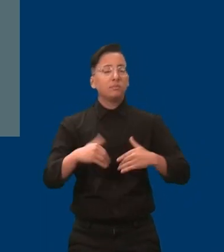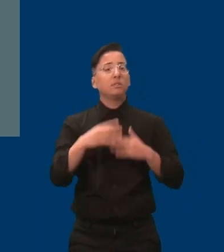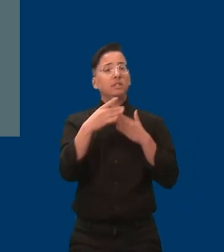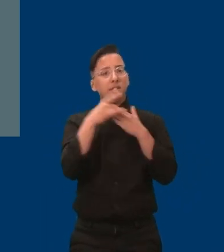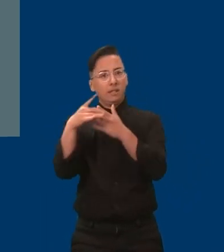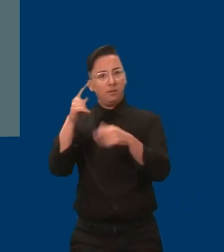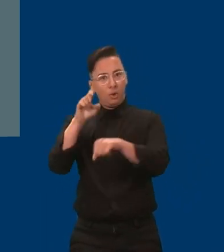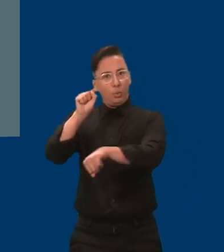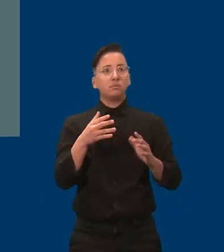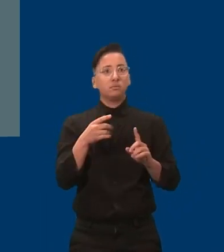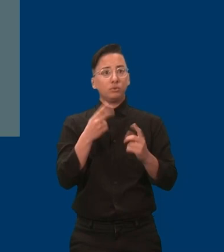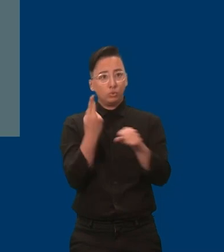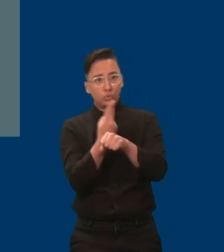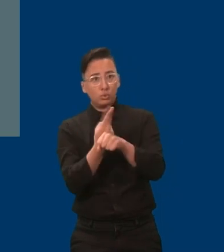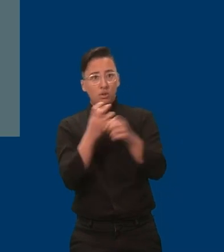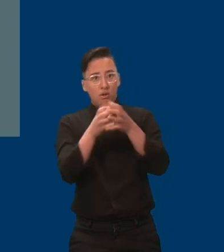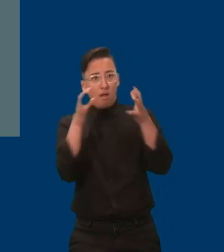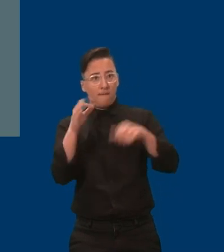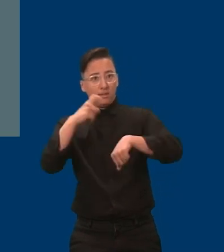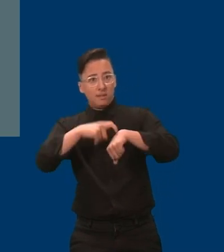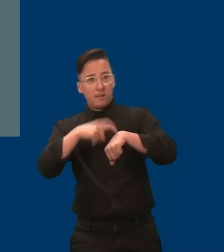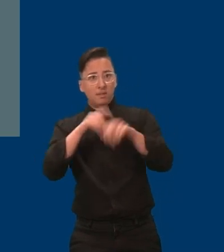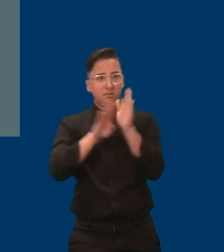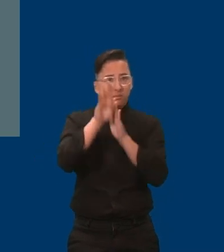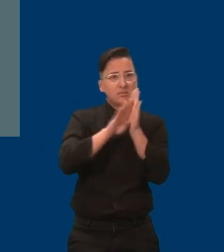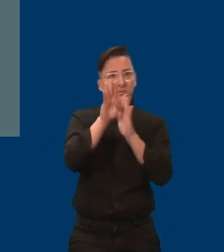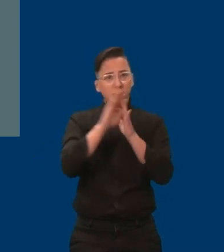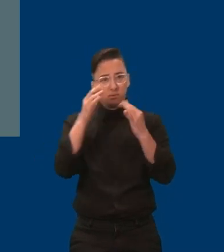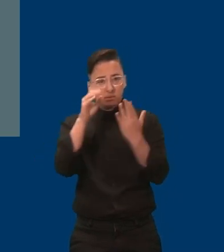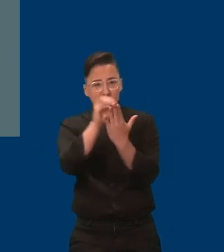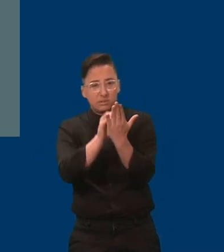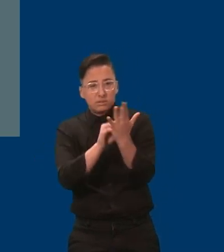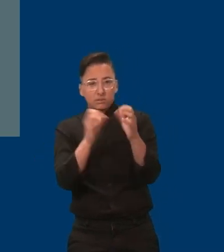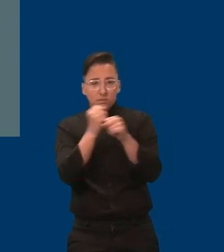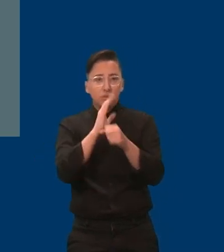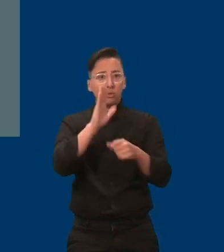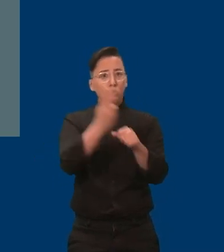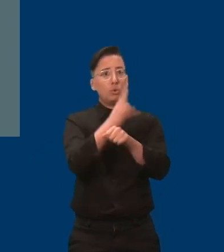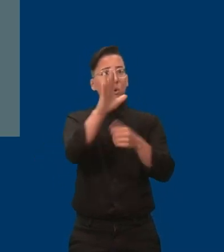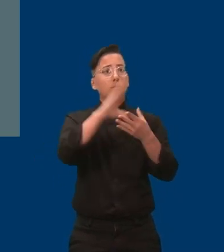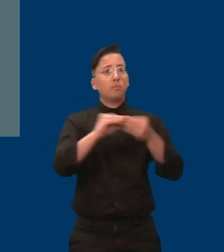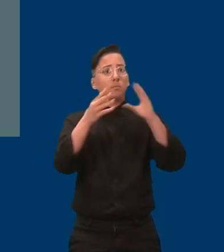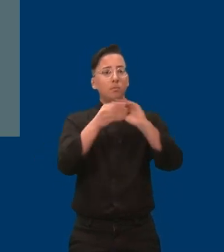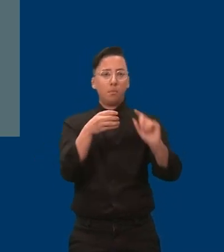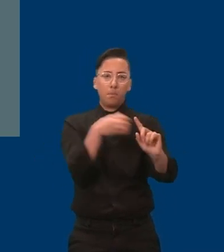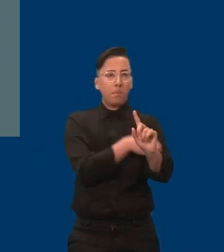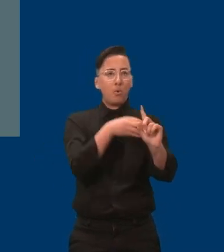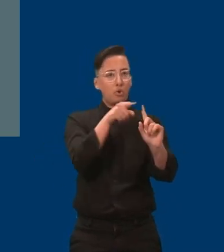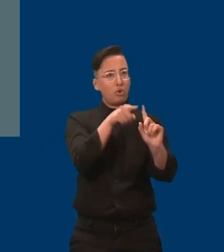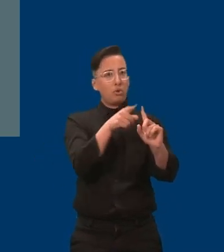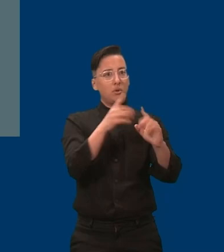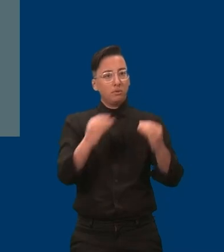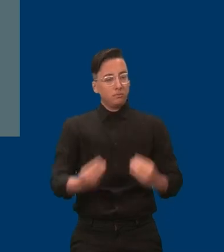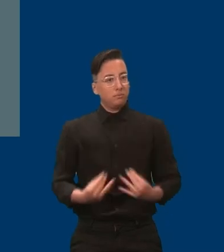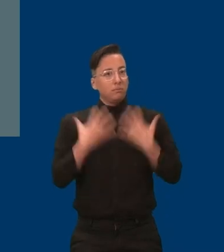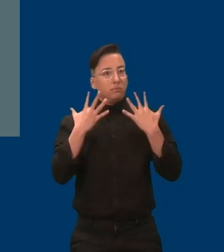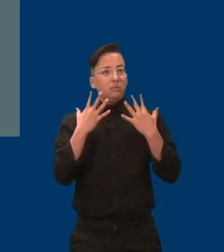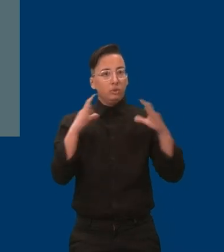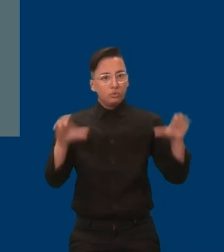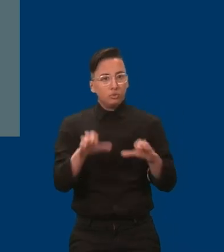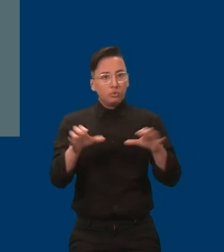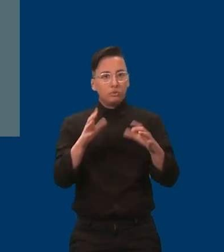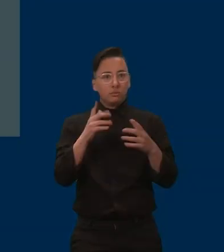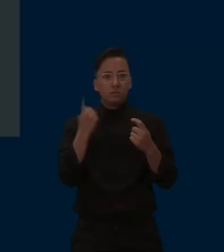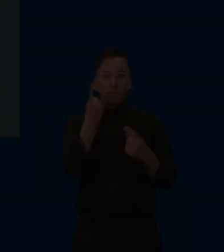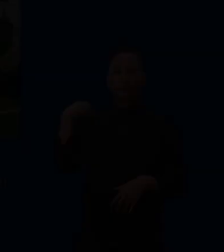Council on Disability. We hope you will be moved to action. We trust the legislative members here today will be moved